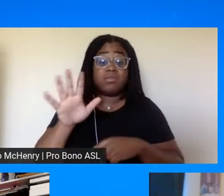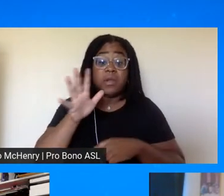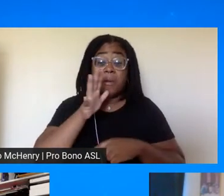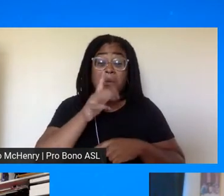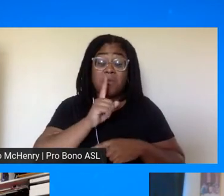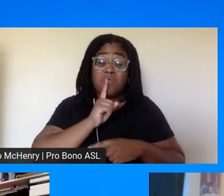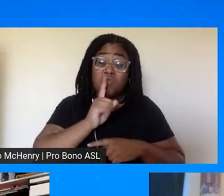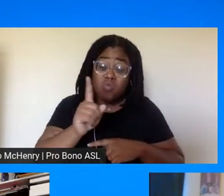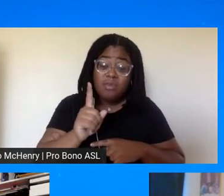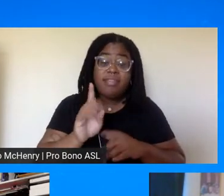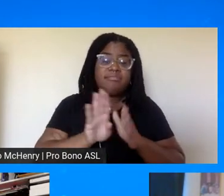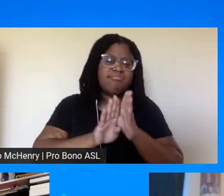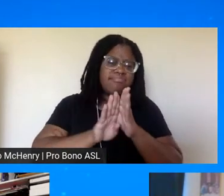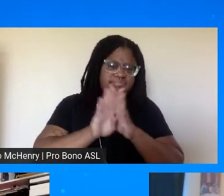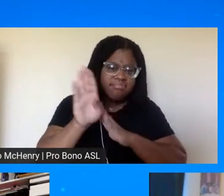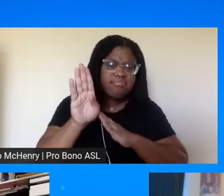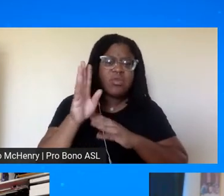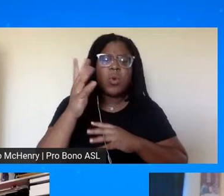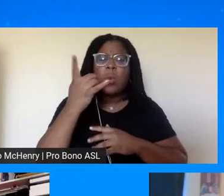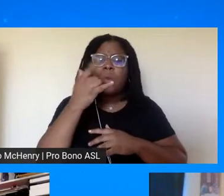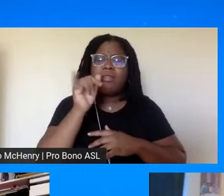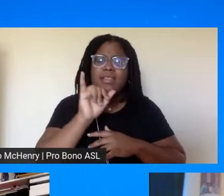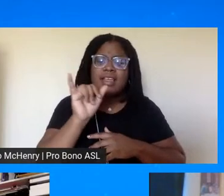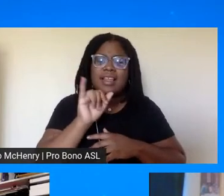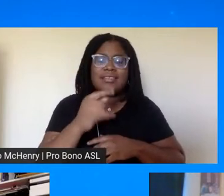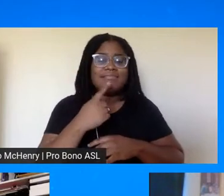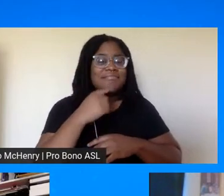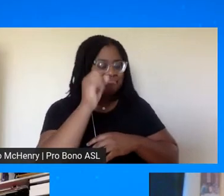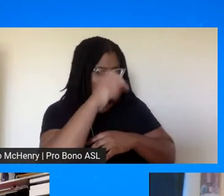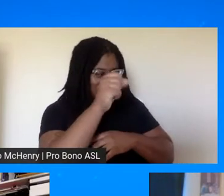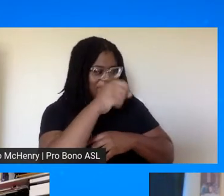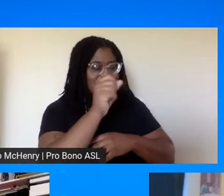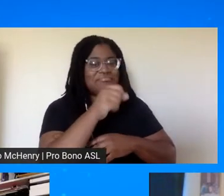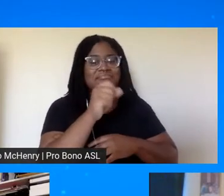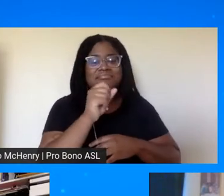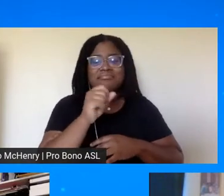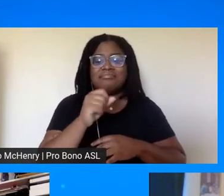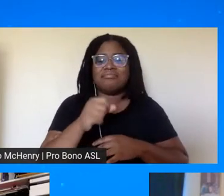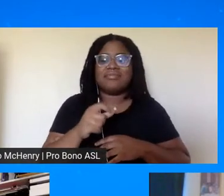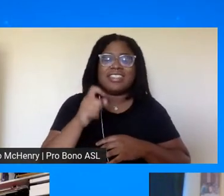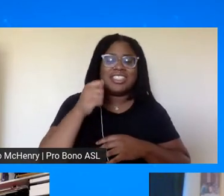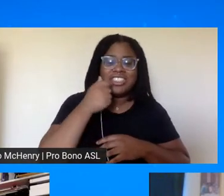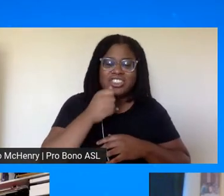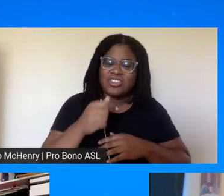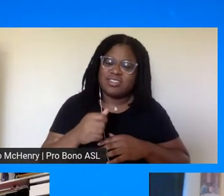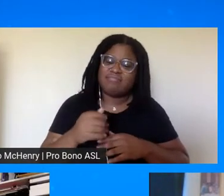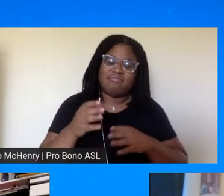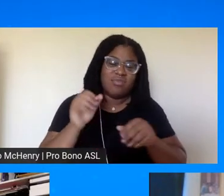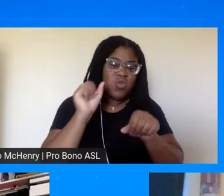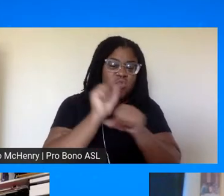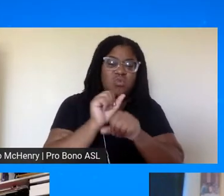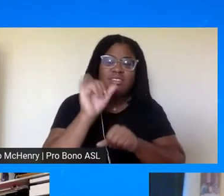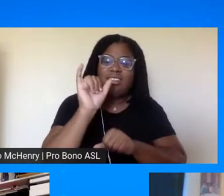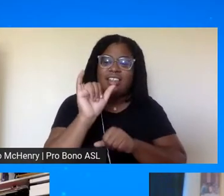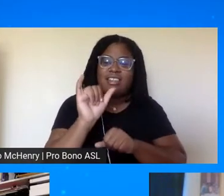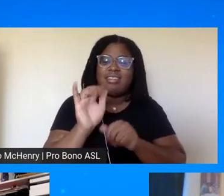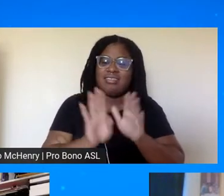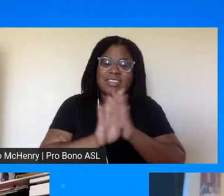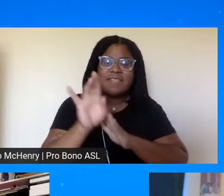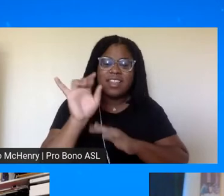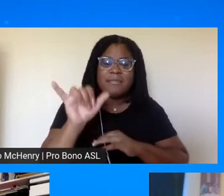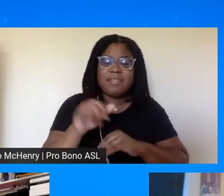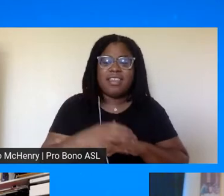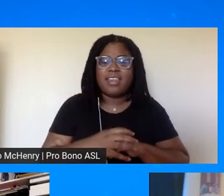that should look like say that say that she operationalized it that's right that's right in fact